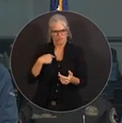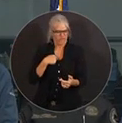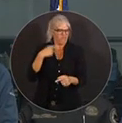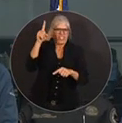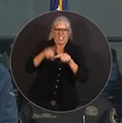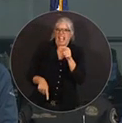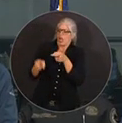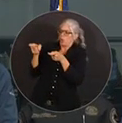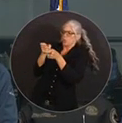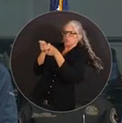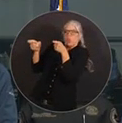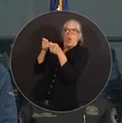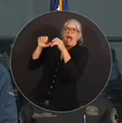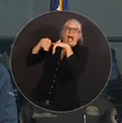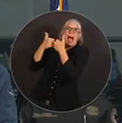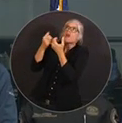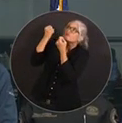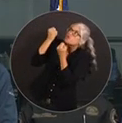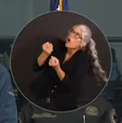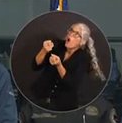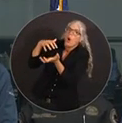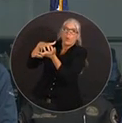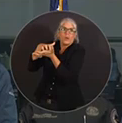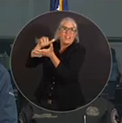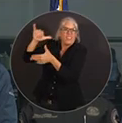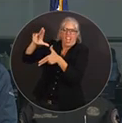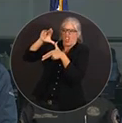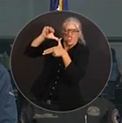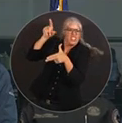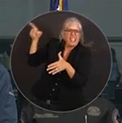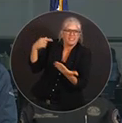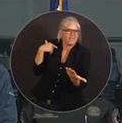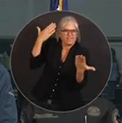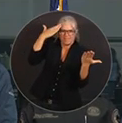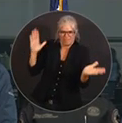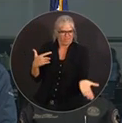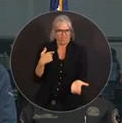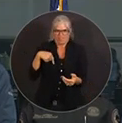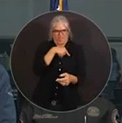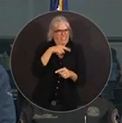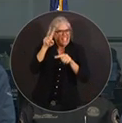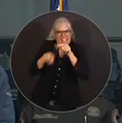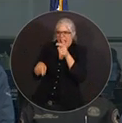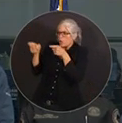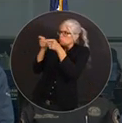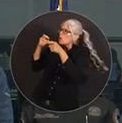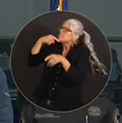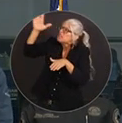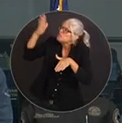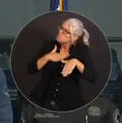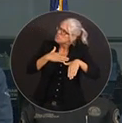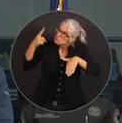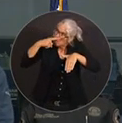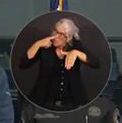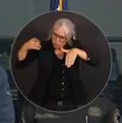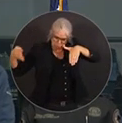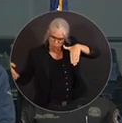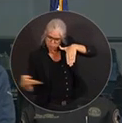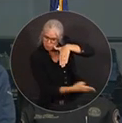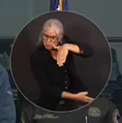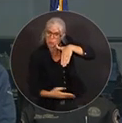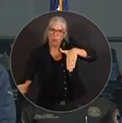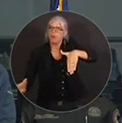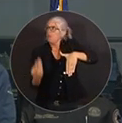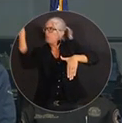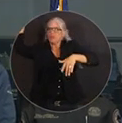weak this storm will be when it hits the state of Florida. We can't control the path of the storm. The only thing that we can control